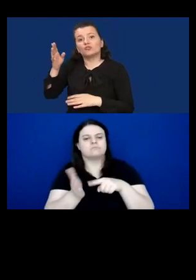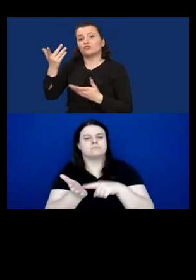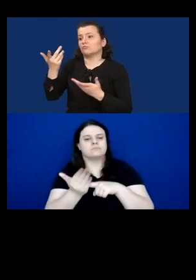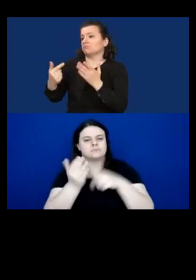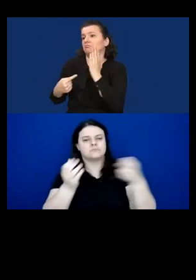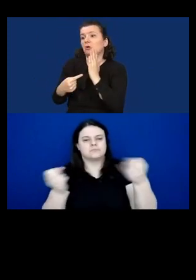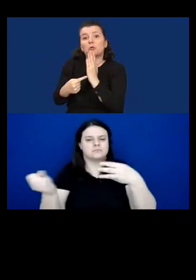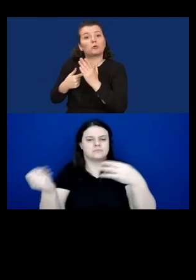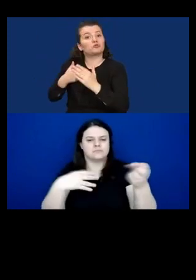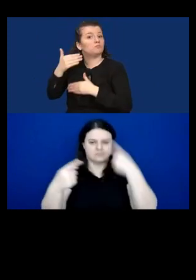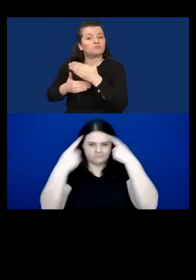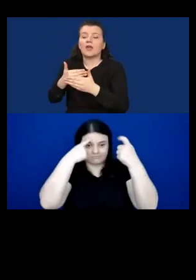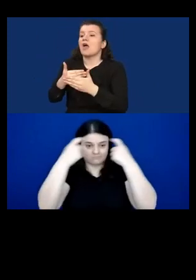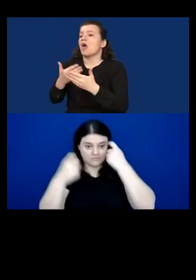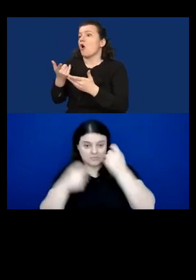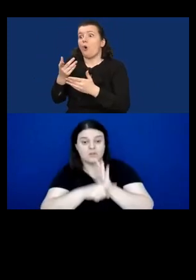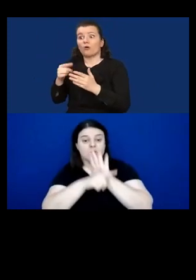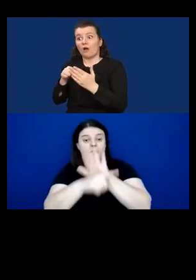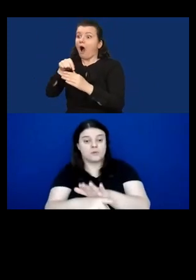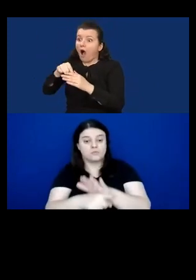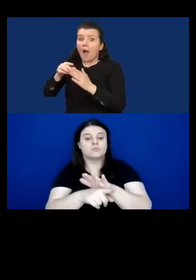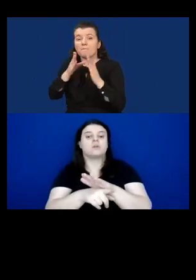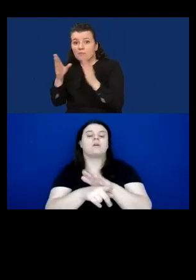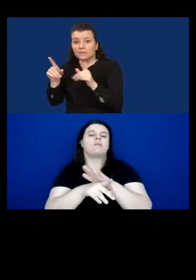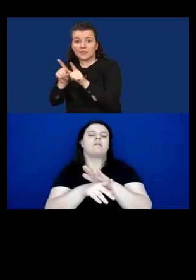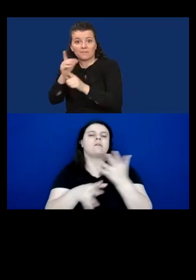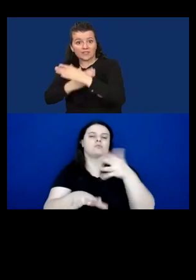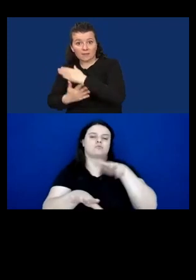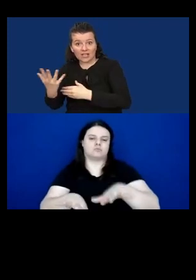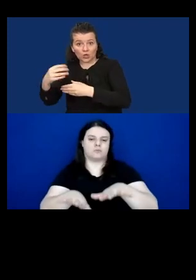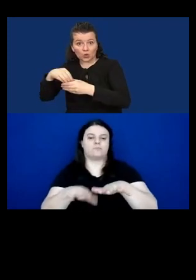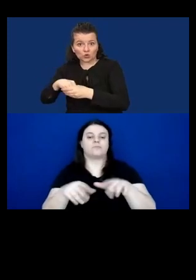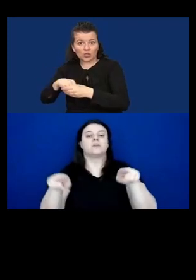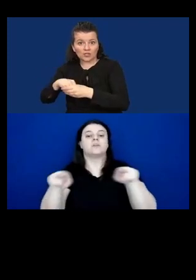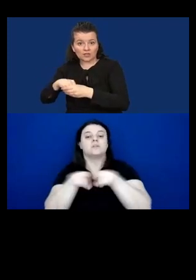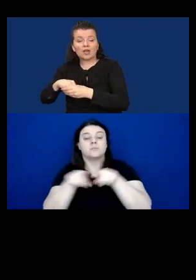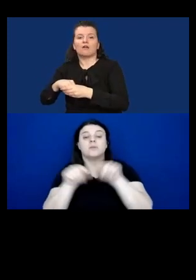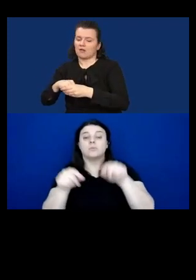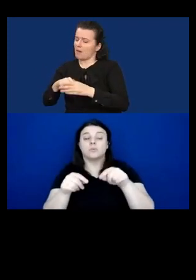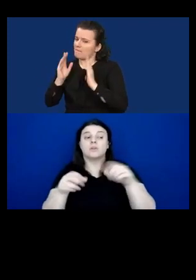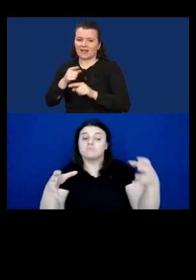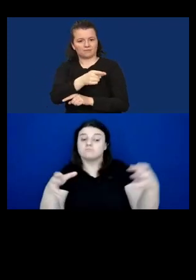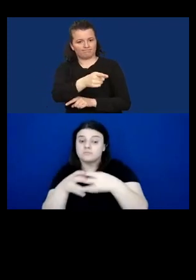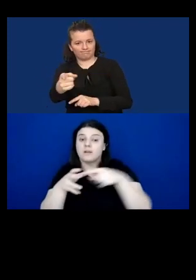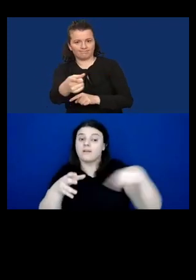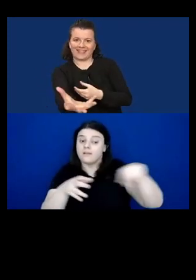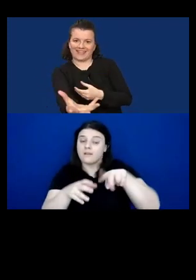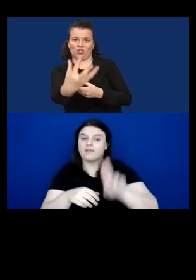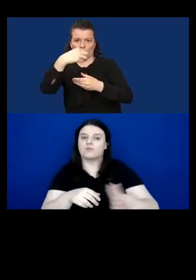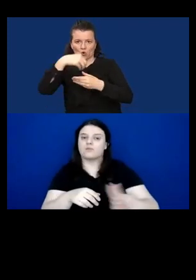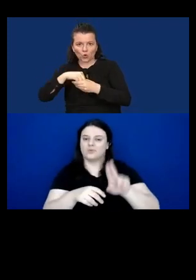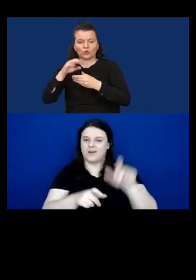that promotes disability inclusion, actively involving users in the design and evaluation of technological